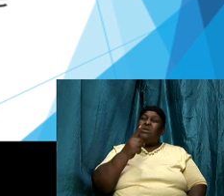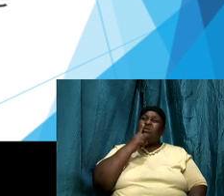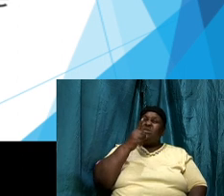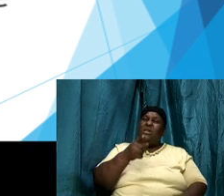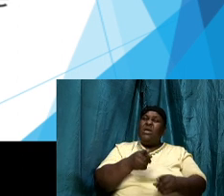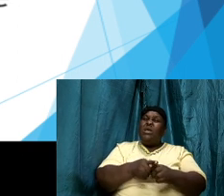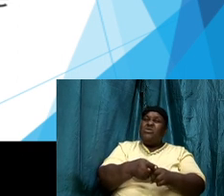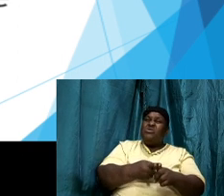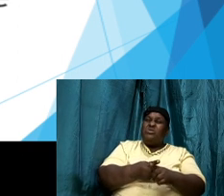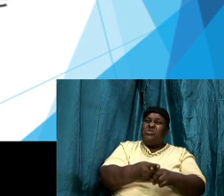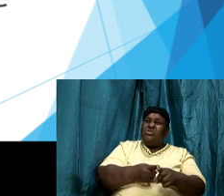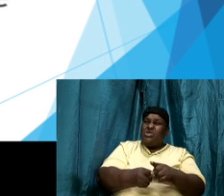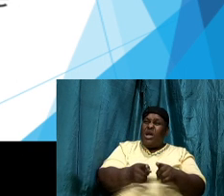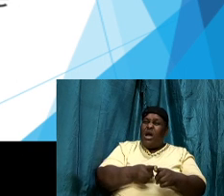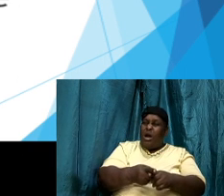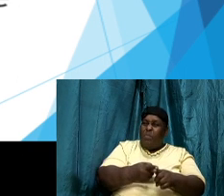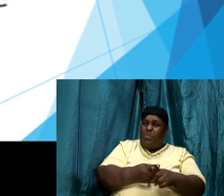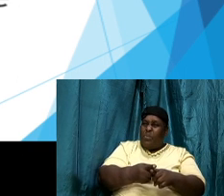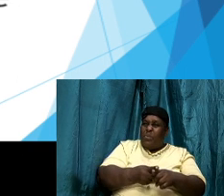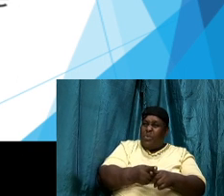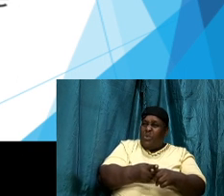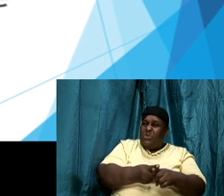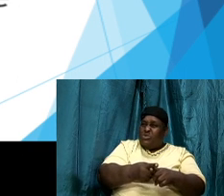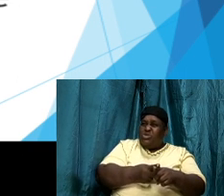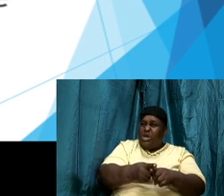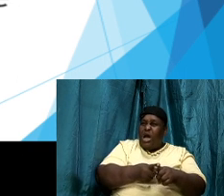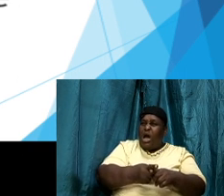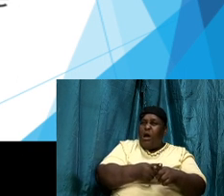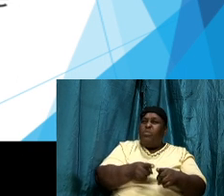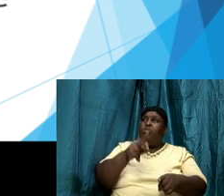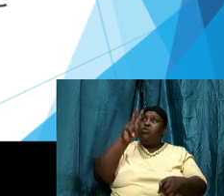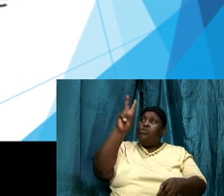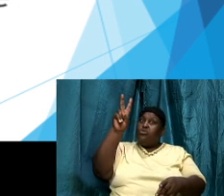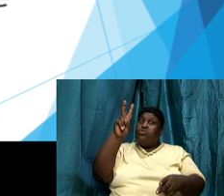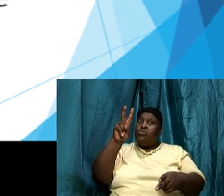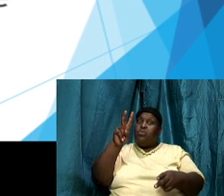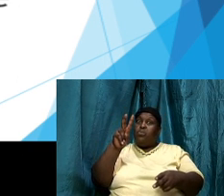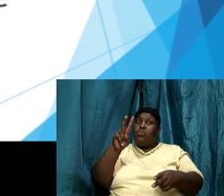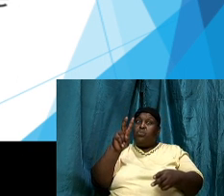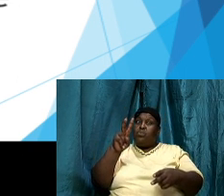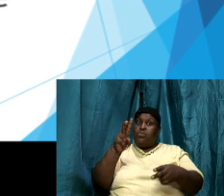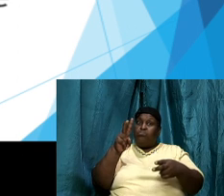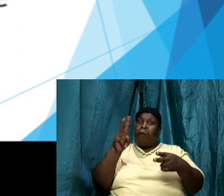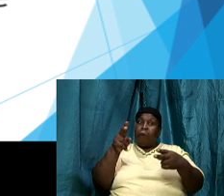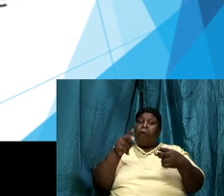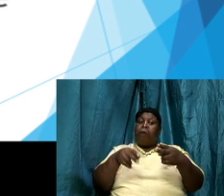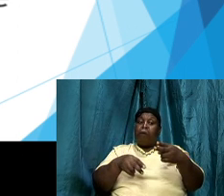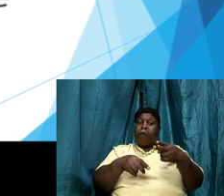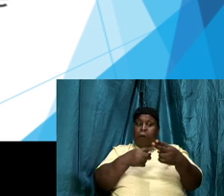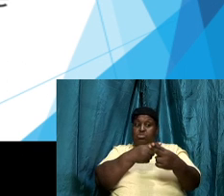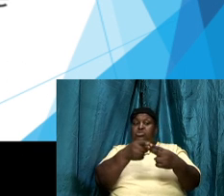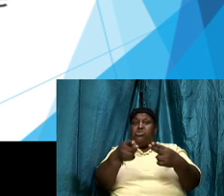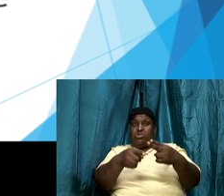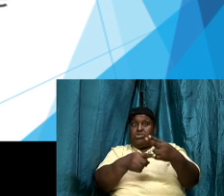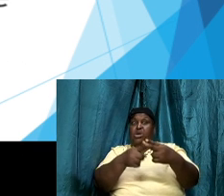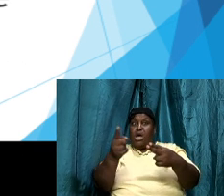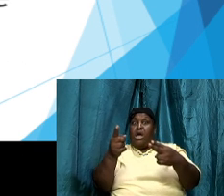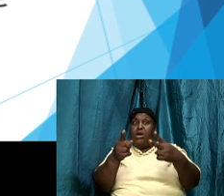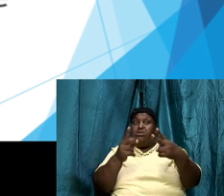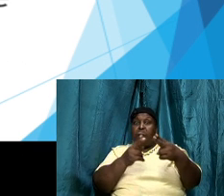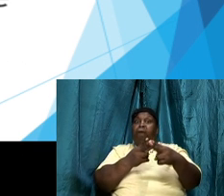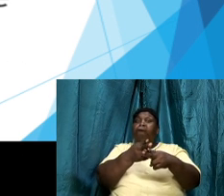two sides that are sharpened and whether two mounted or two edged it had the potential